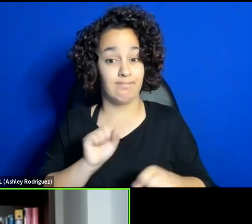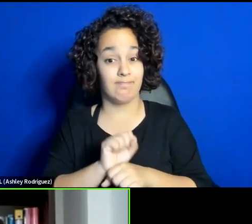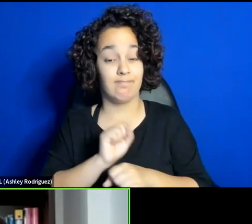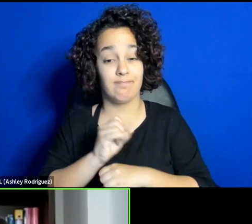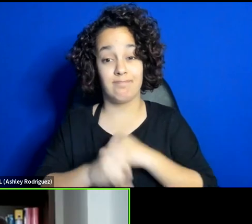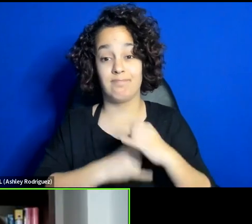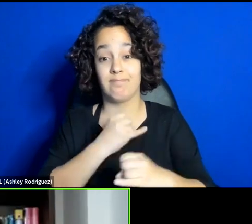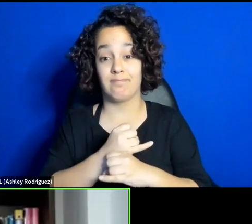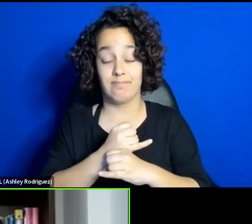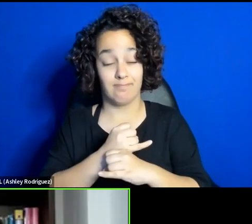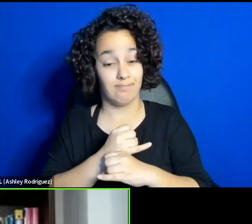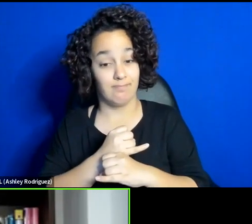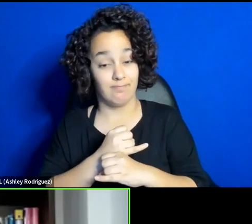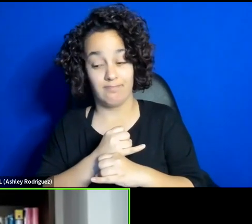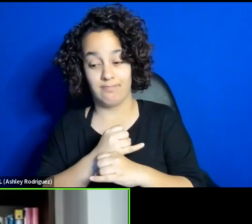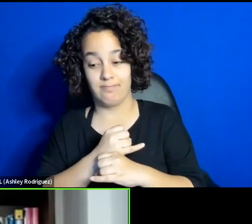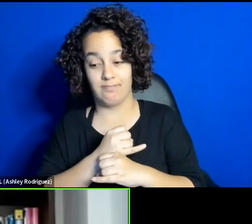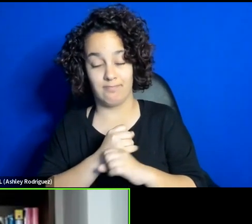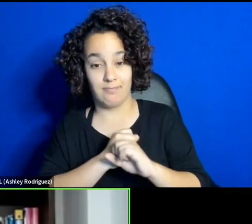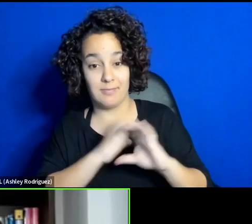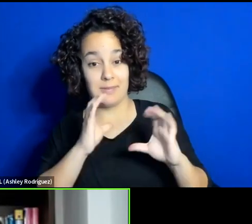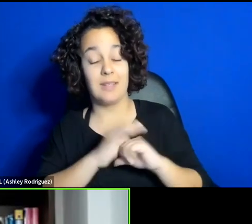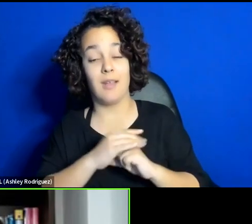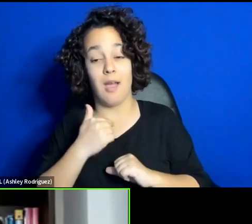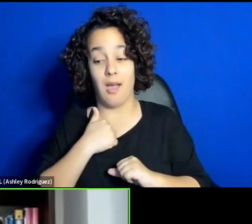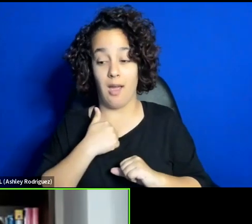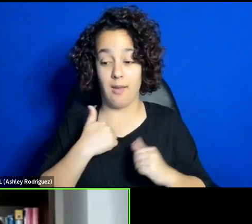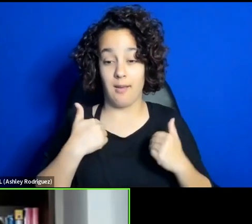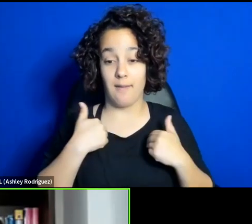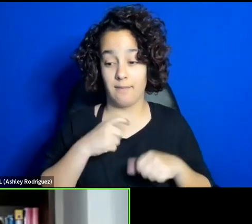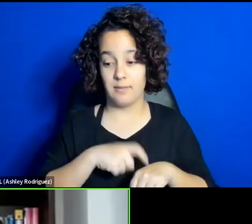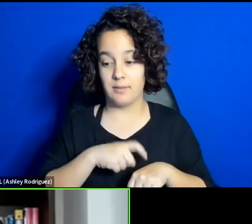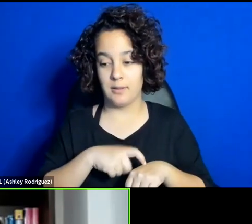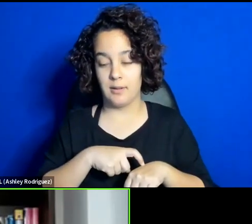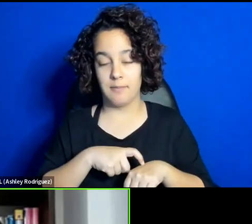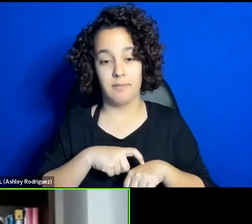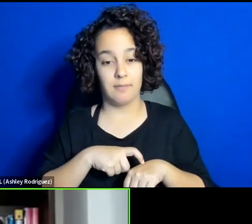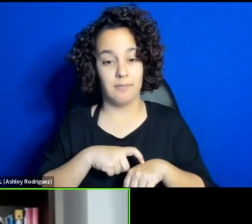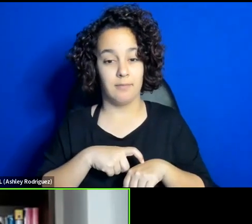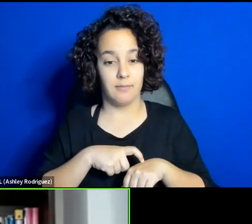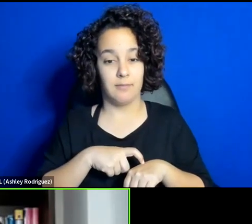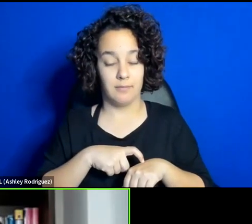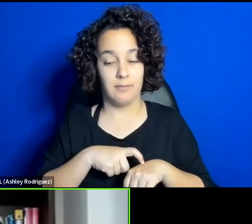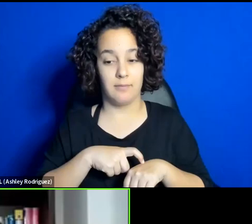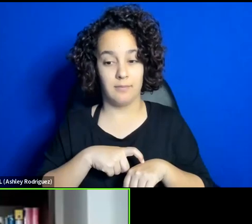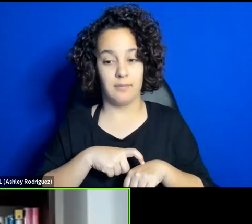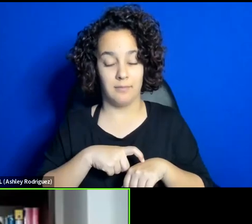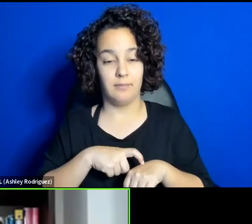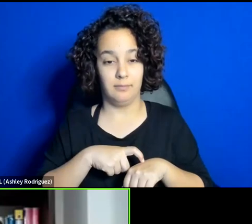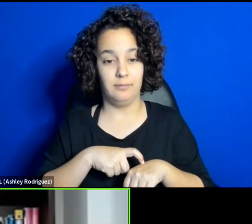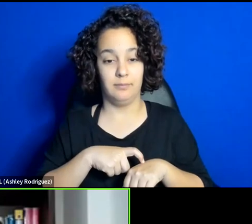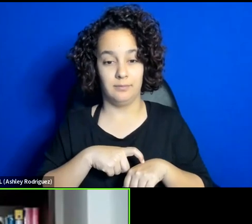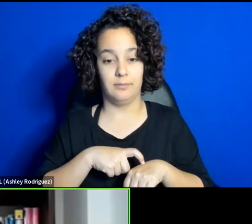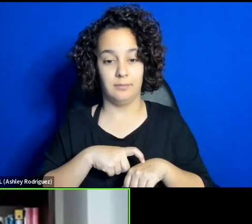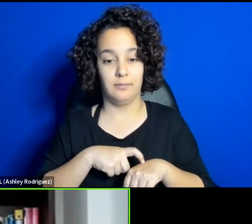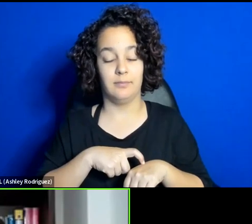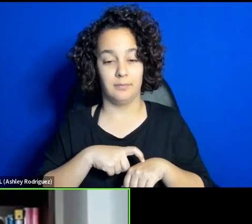scene, I have, I have had time to create that carrier that is not dependent on